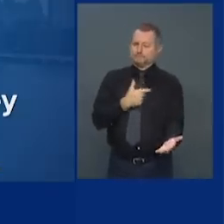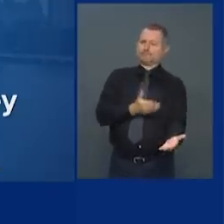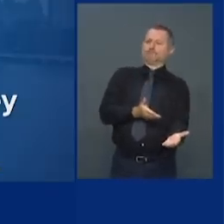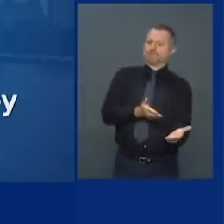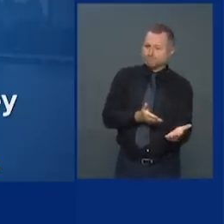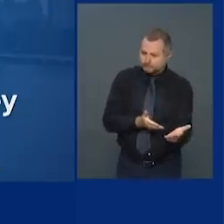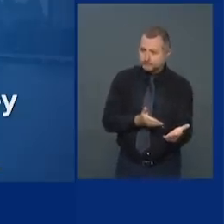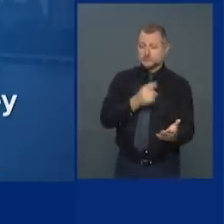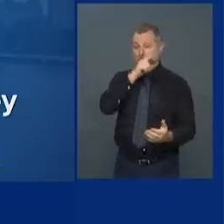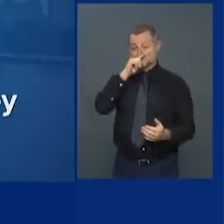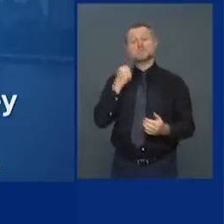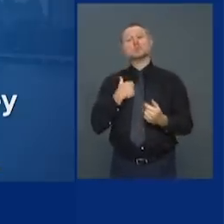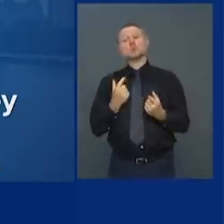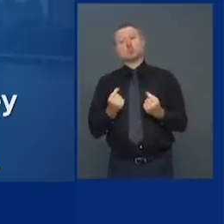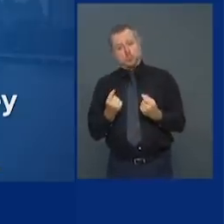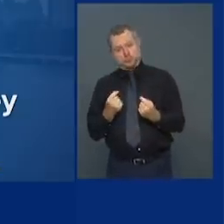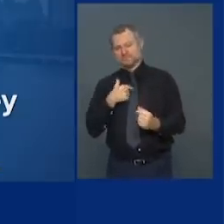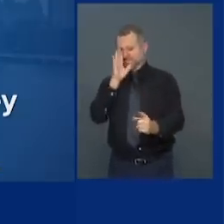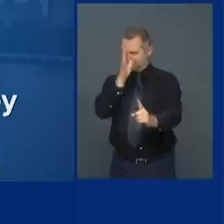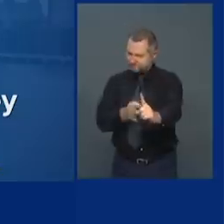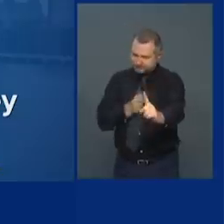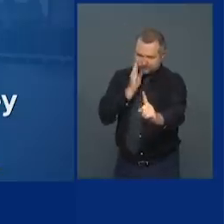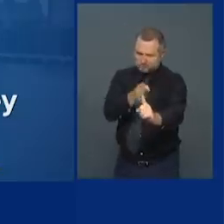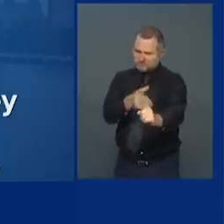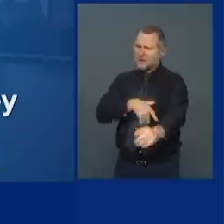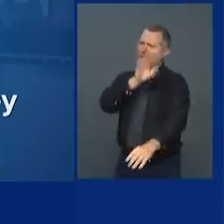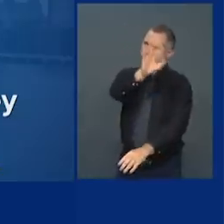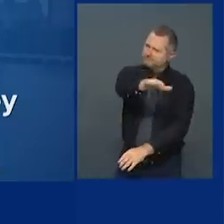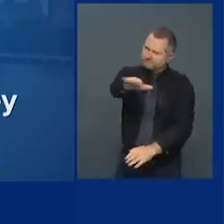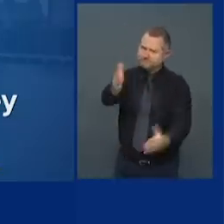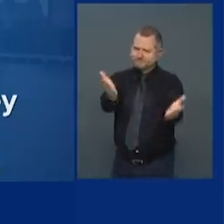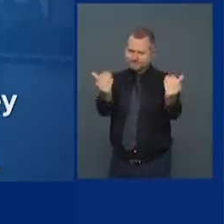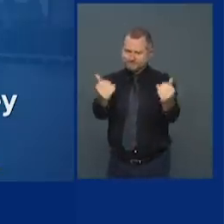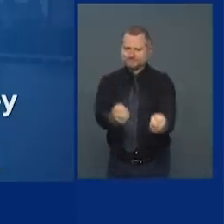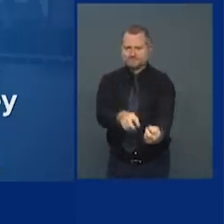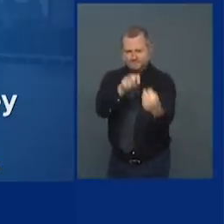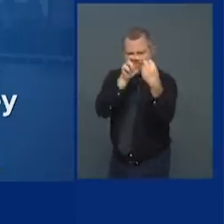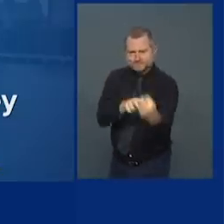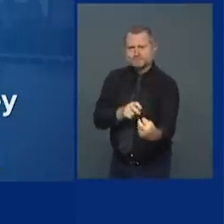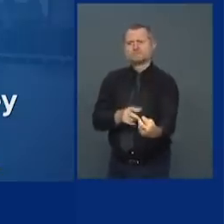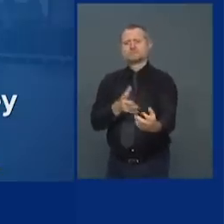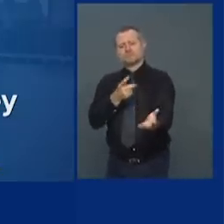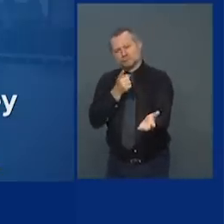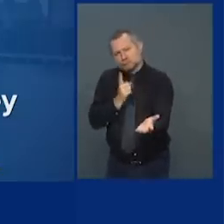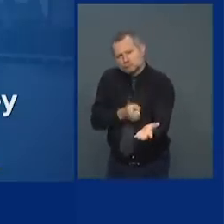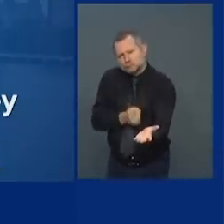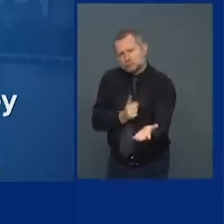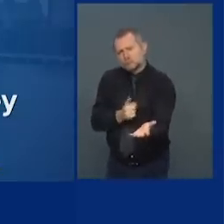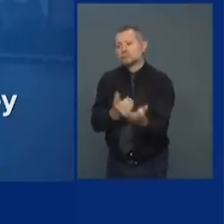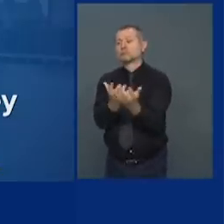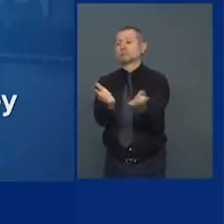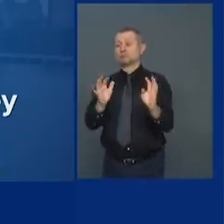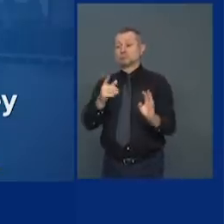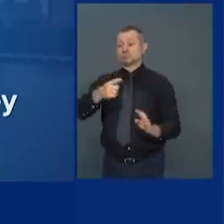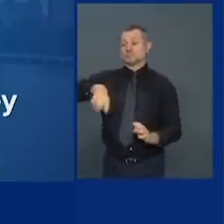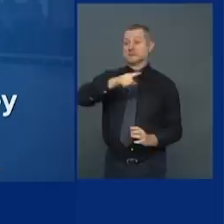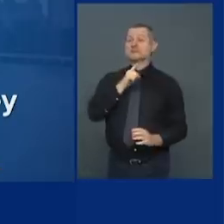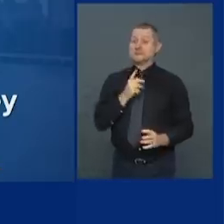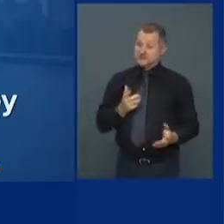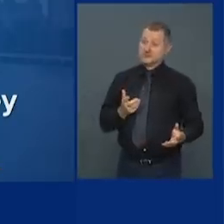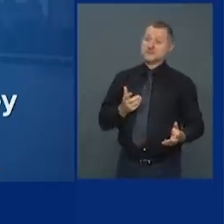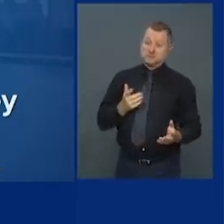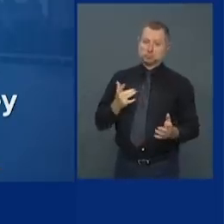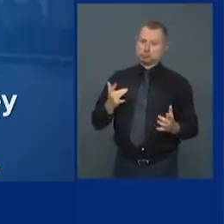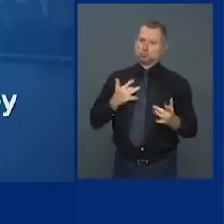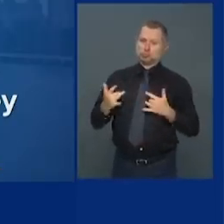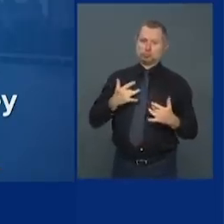be directly meeting with them to talk about it. This is a concern for their community,